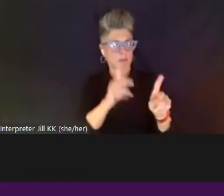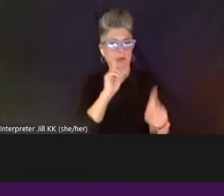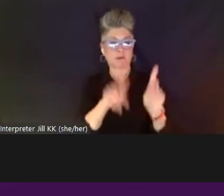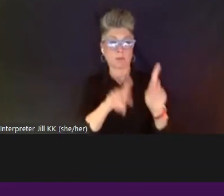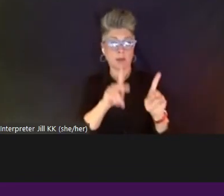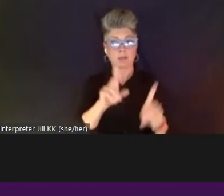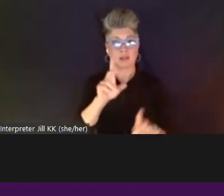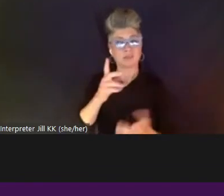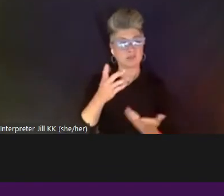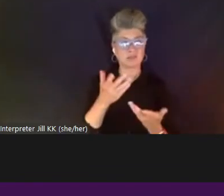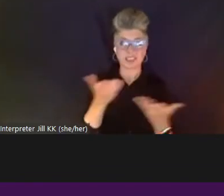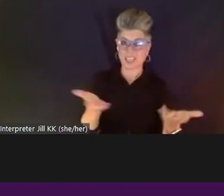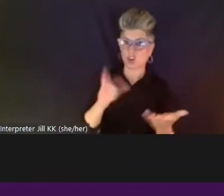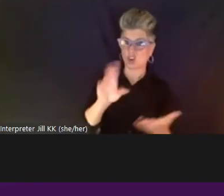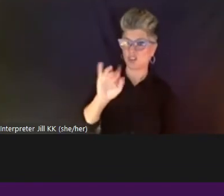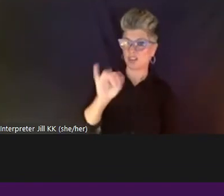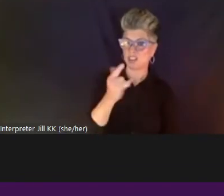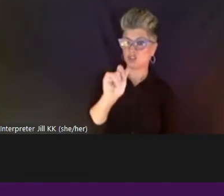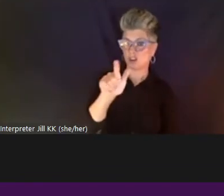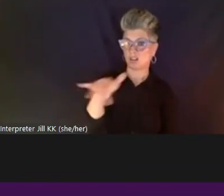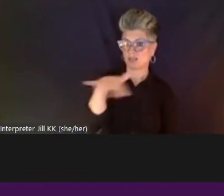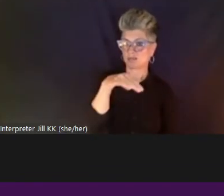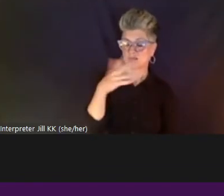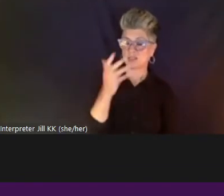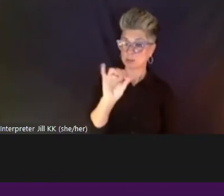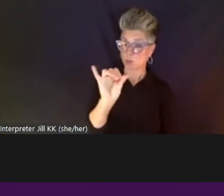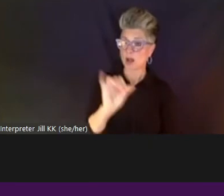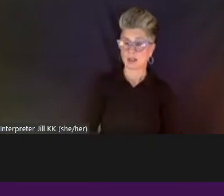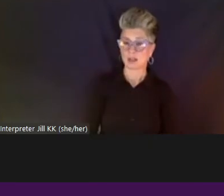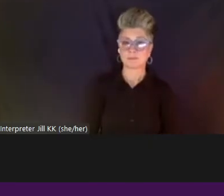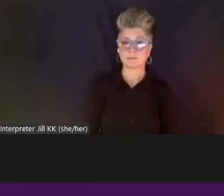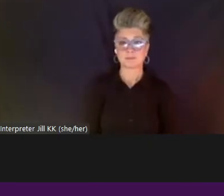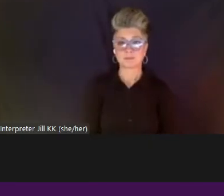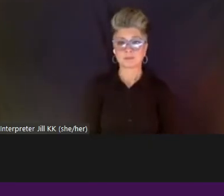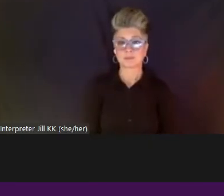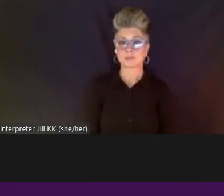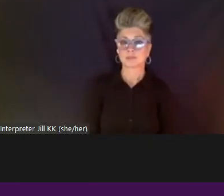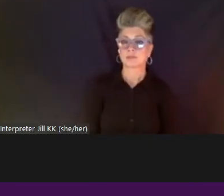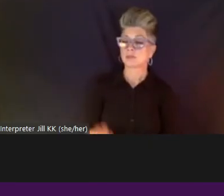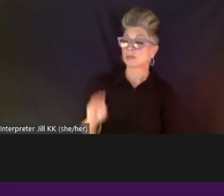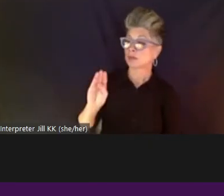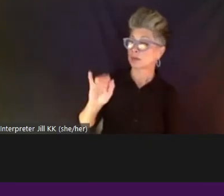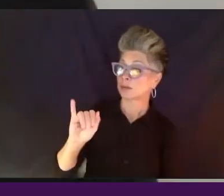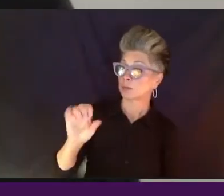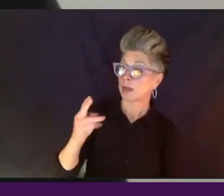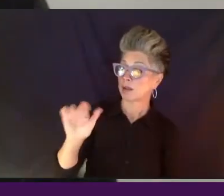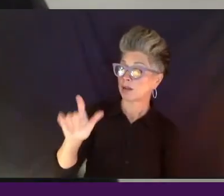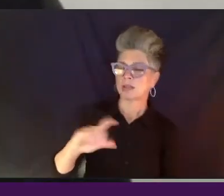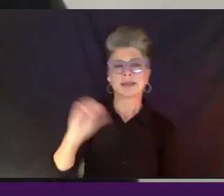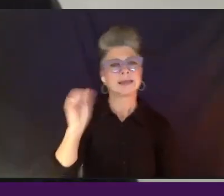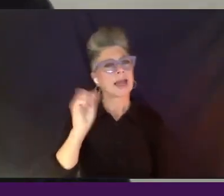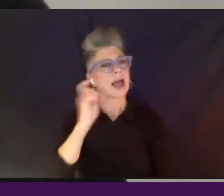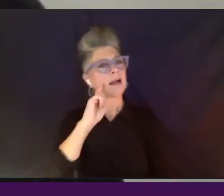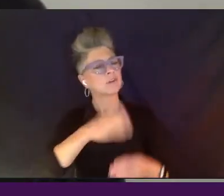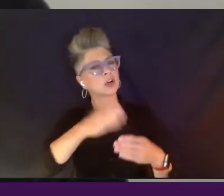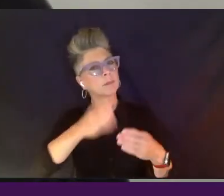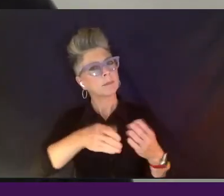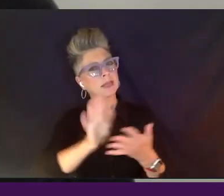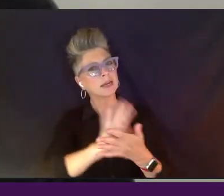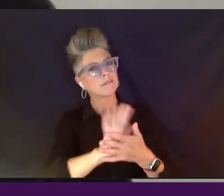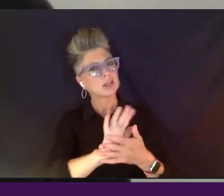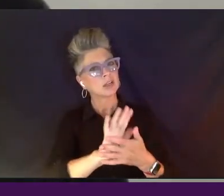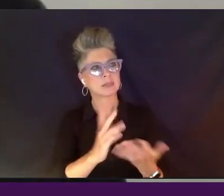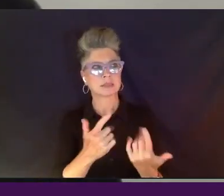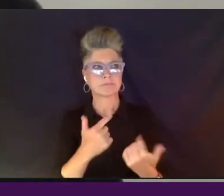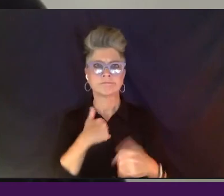Great. Thank you. Michael? Yeah, I think for completed films, you know, I would just caution